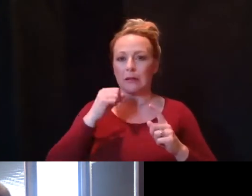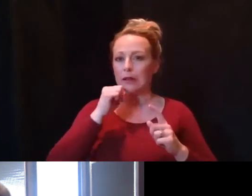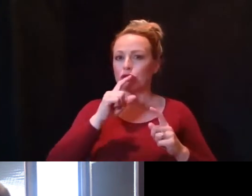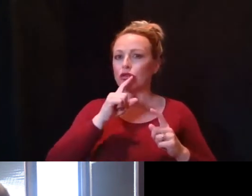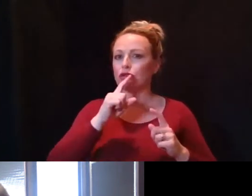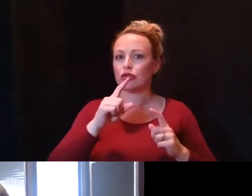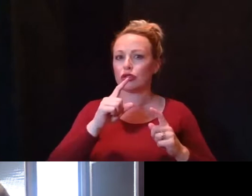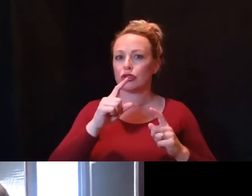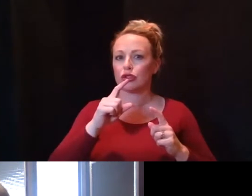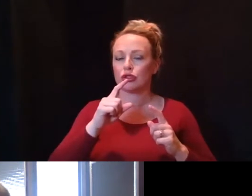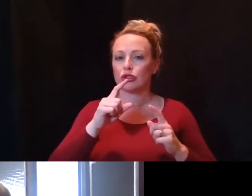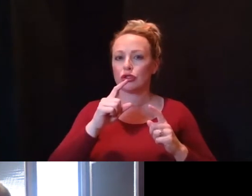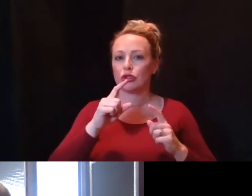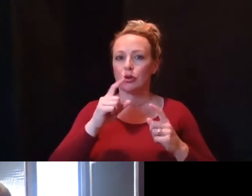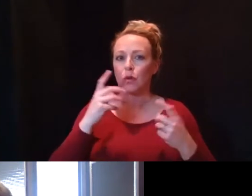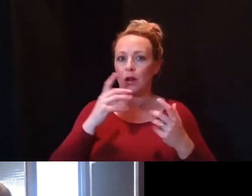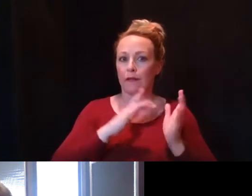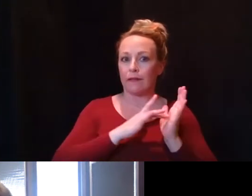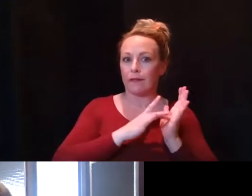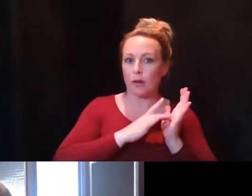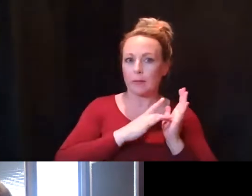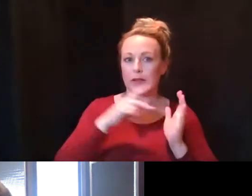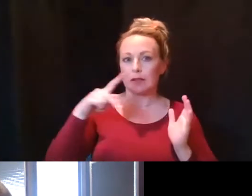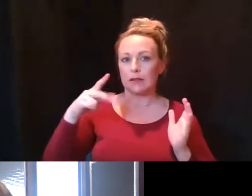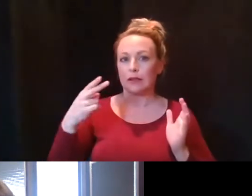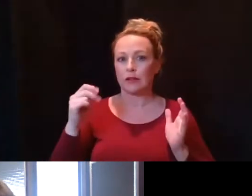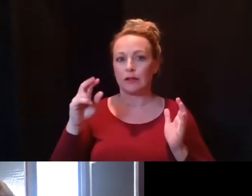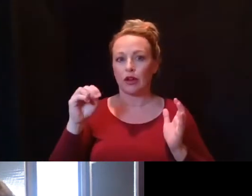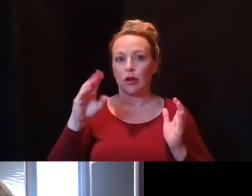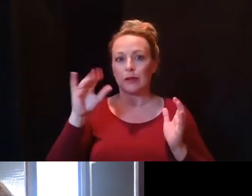much of the pharmacies or other health care providers may have gotten.